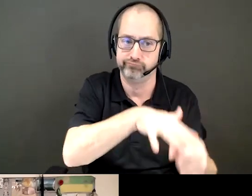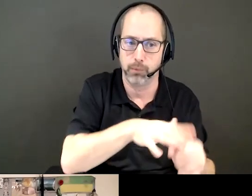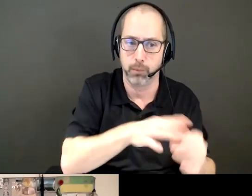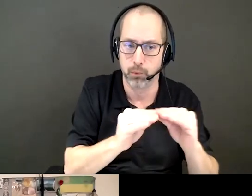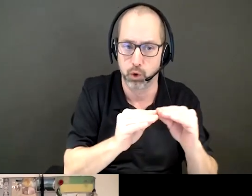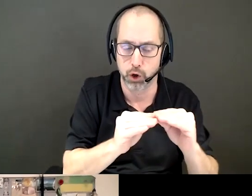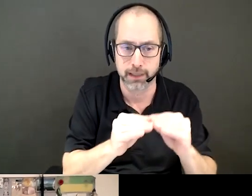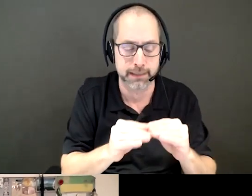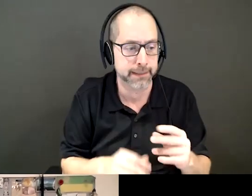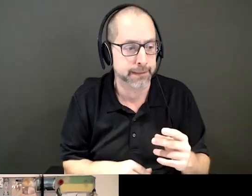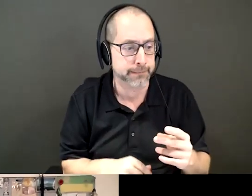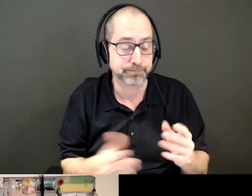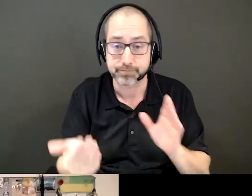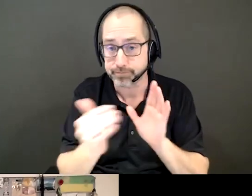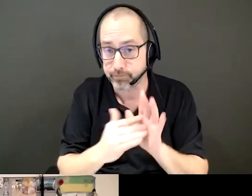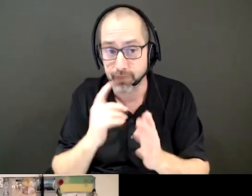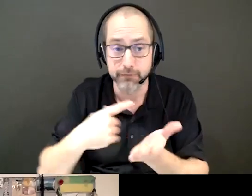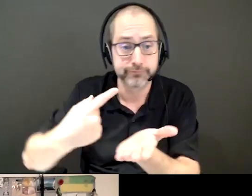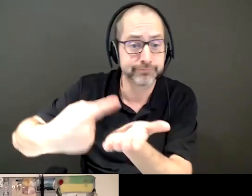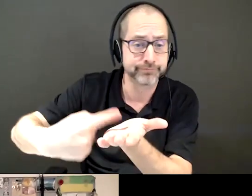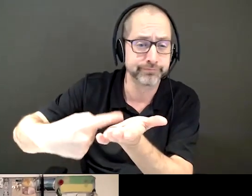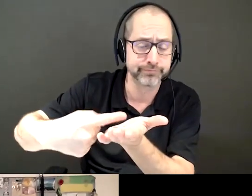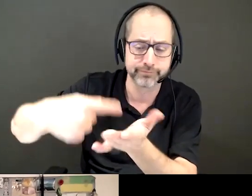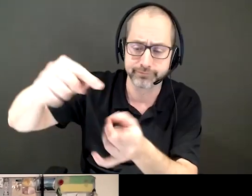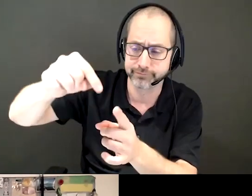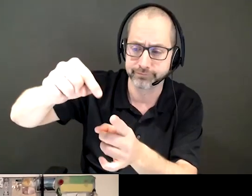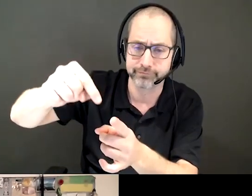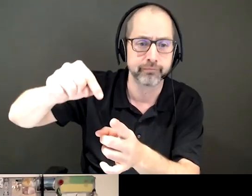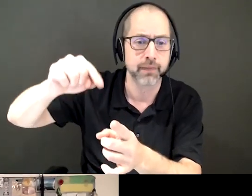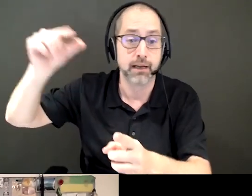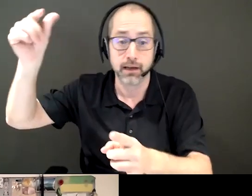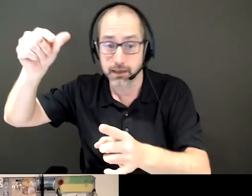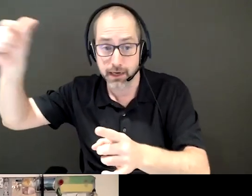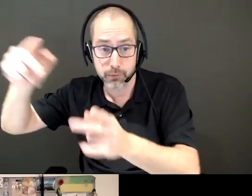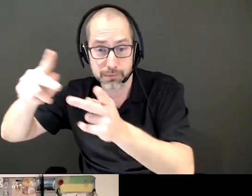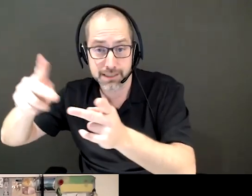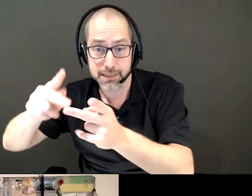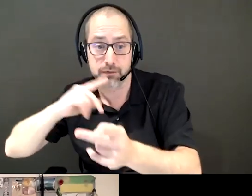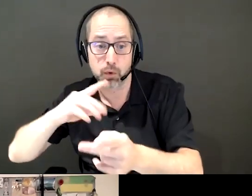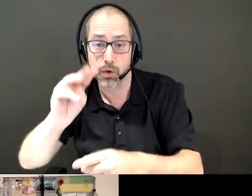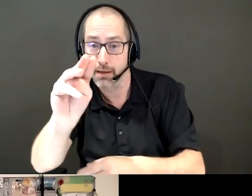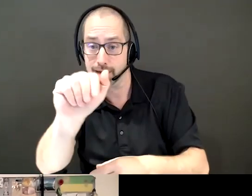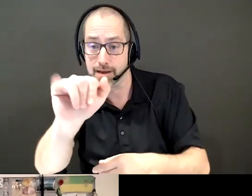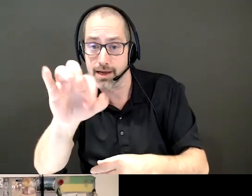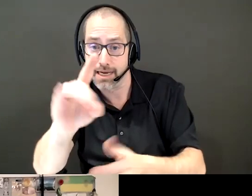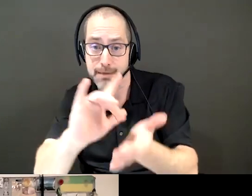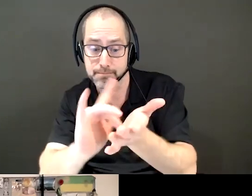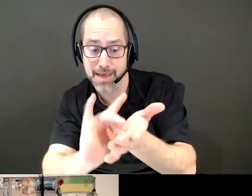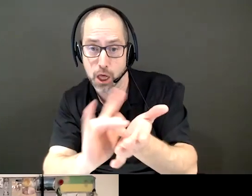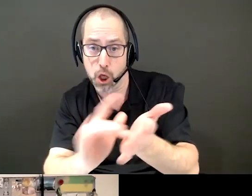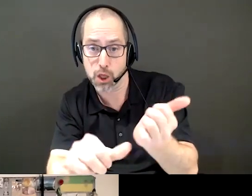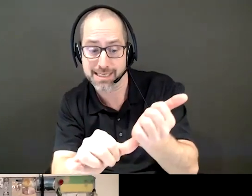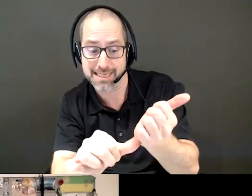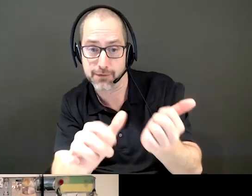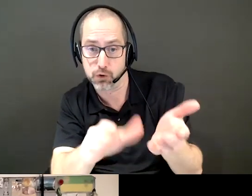And again, when we talk about government positions such as medical assistance in dying. So we're quite active on that